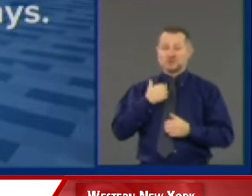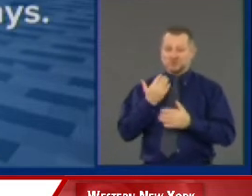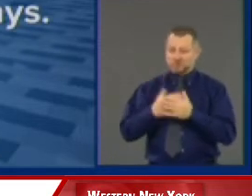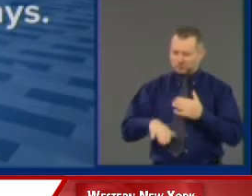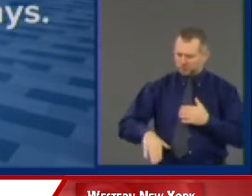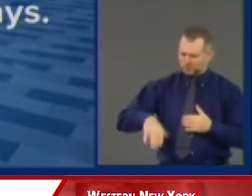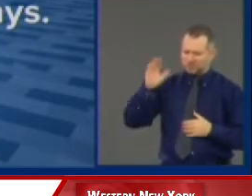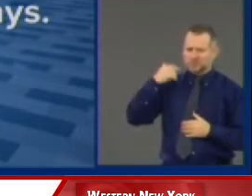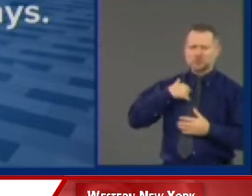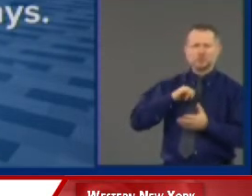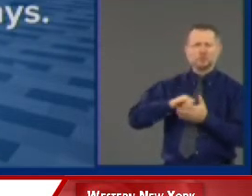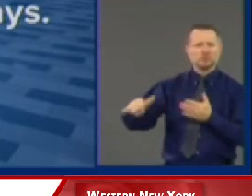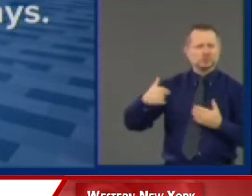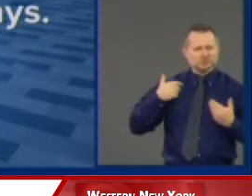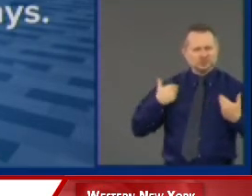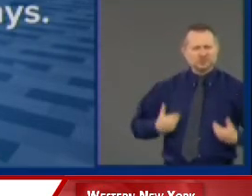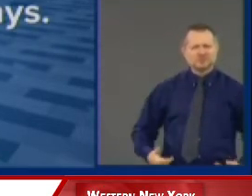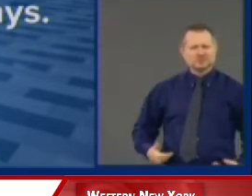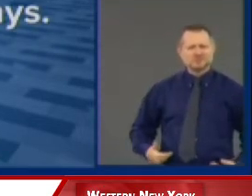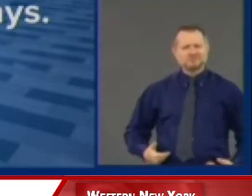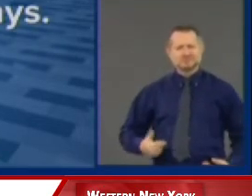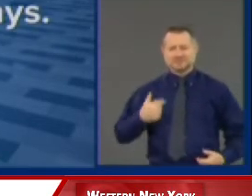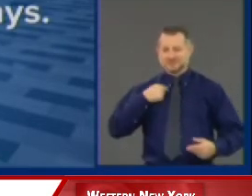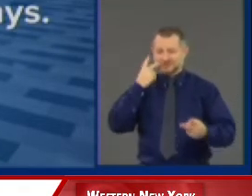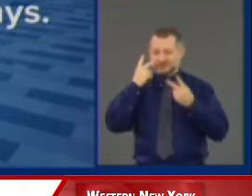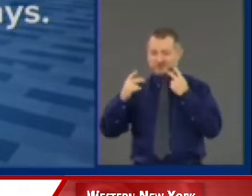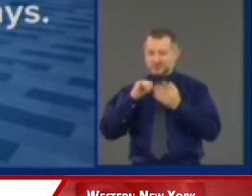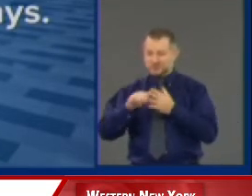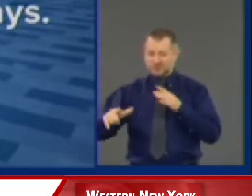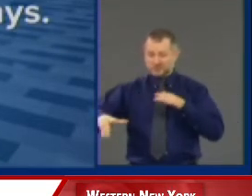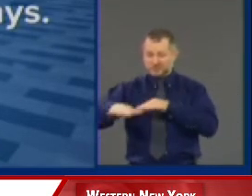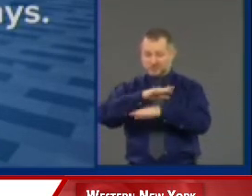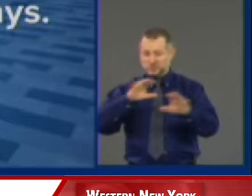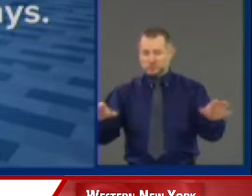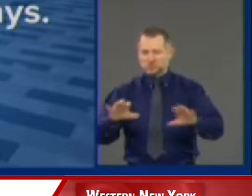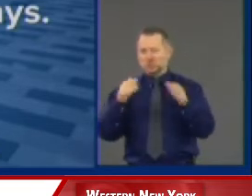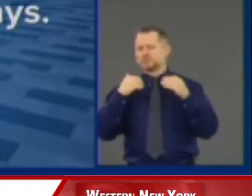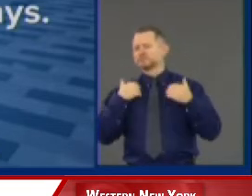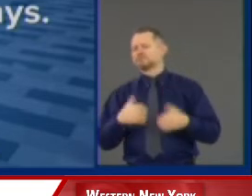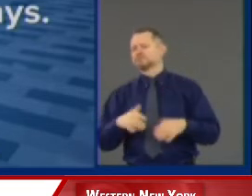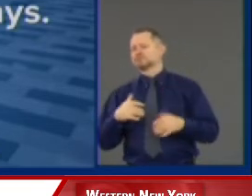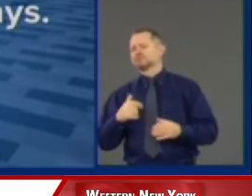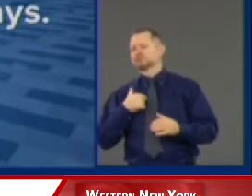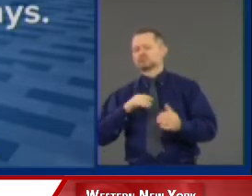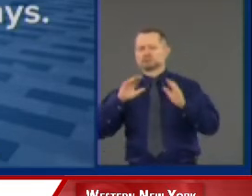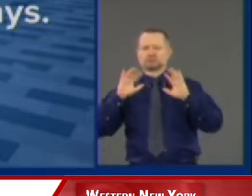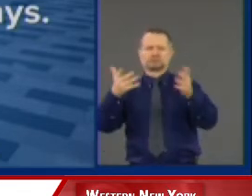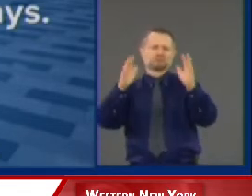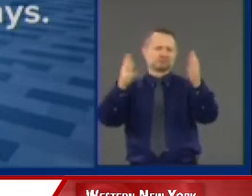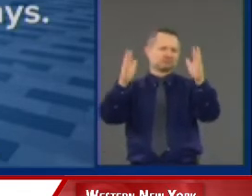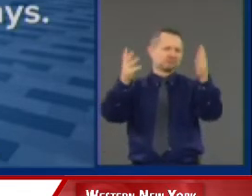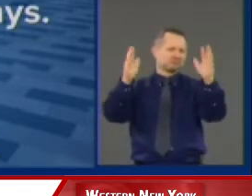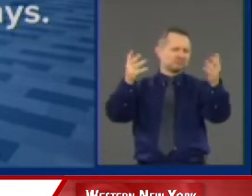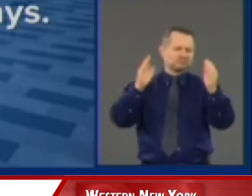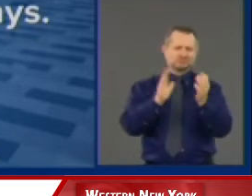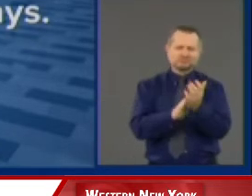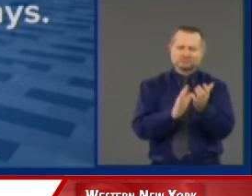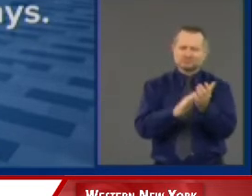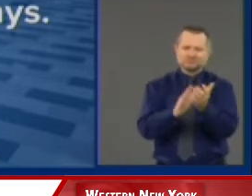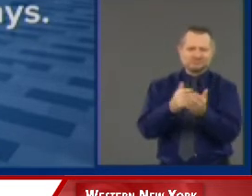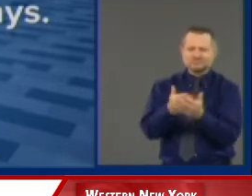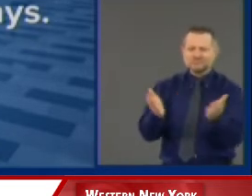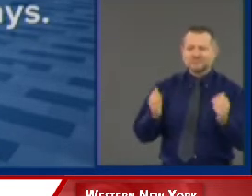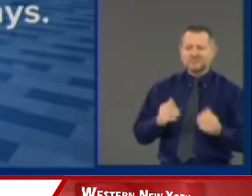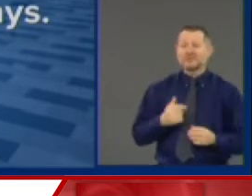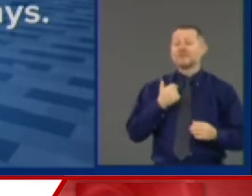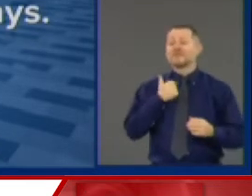they did was unlike anything I've seen. Remember where we were. We had 800 people